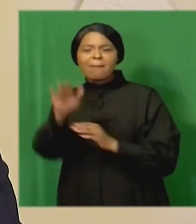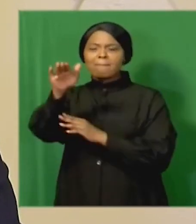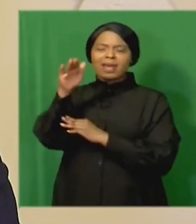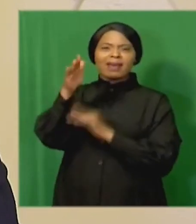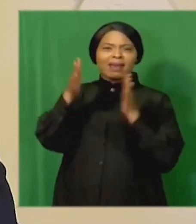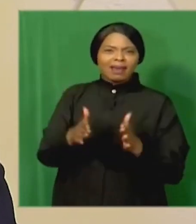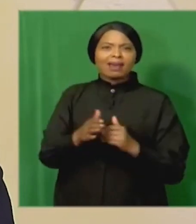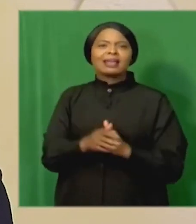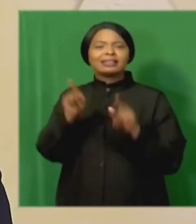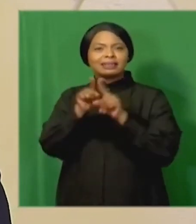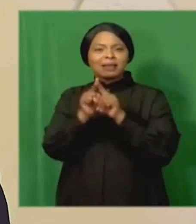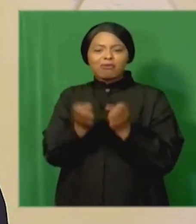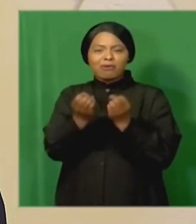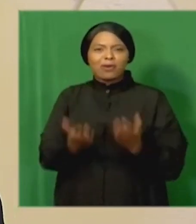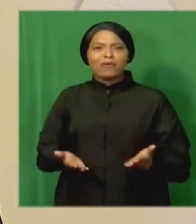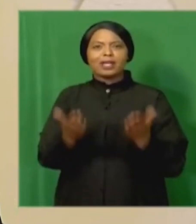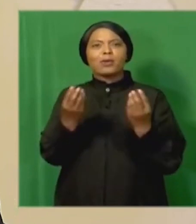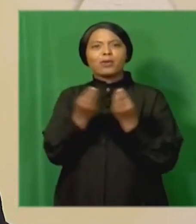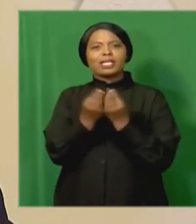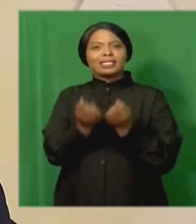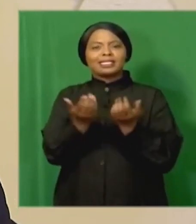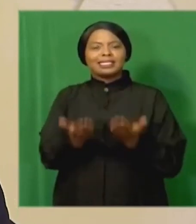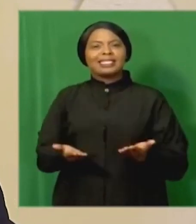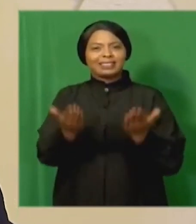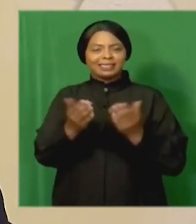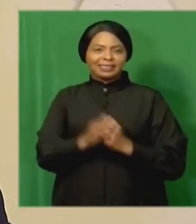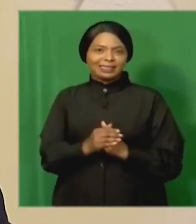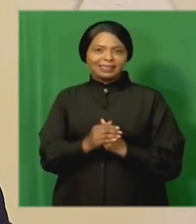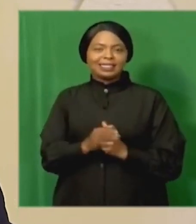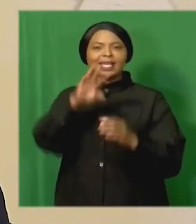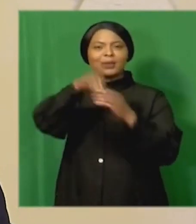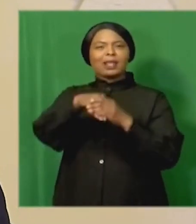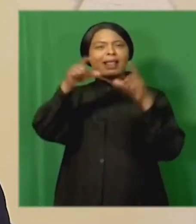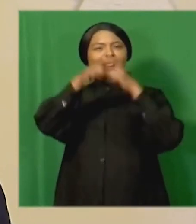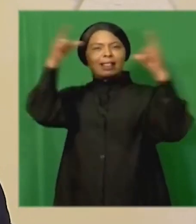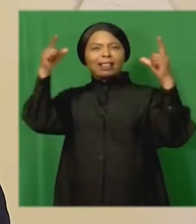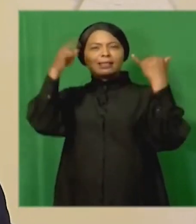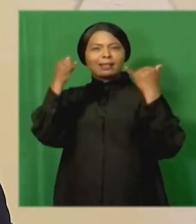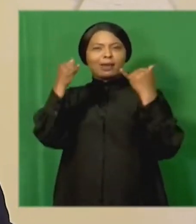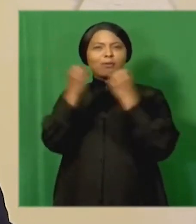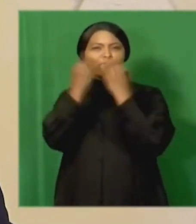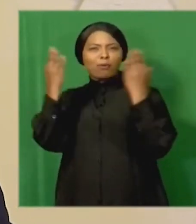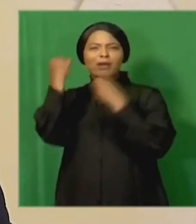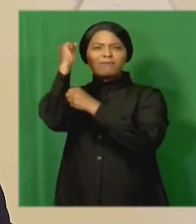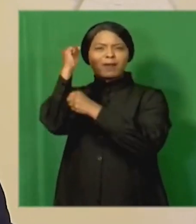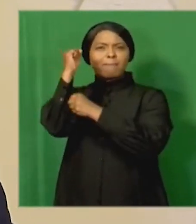as well as providers of goods and services including large multinational firms